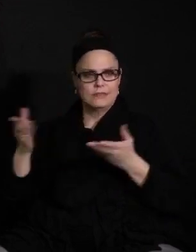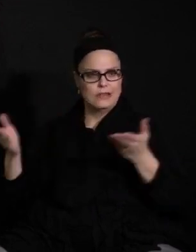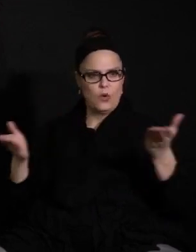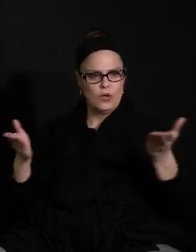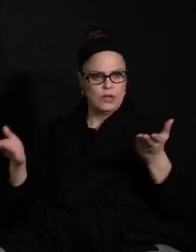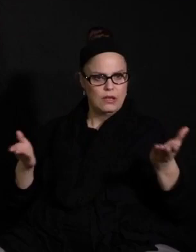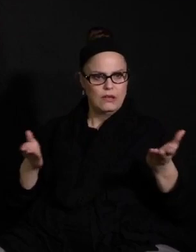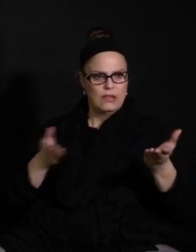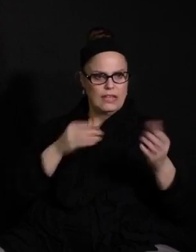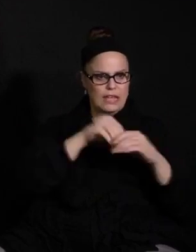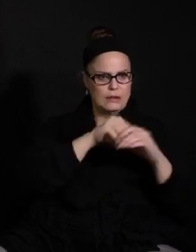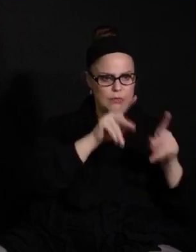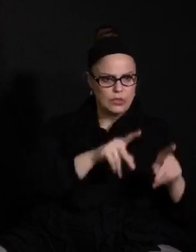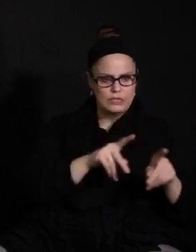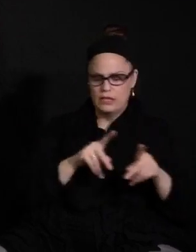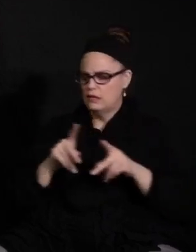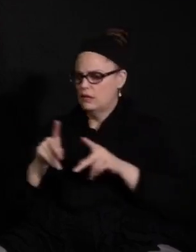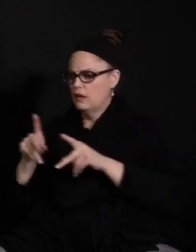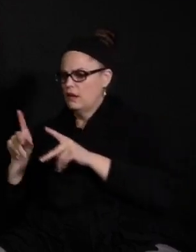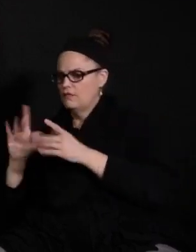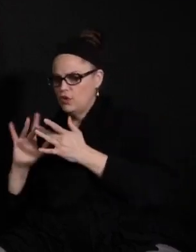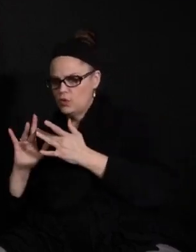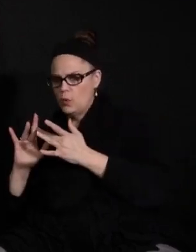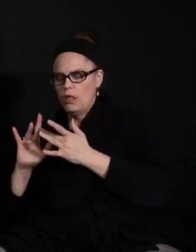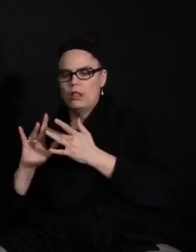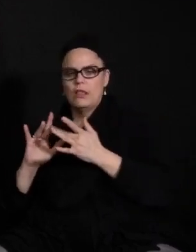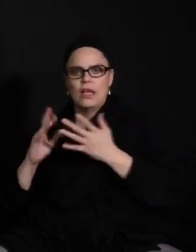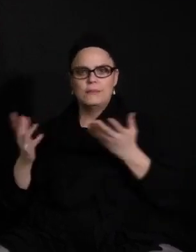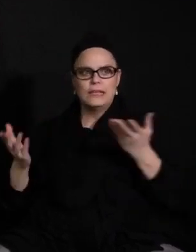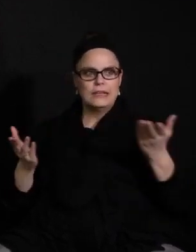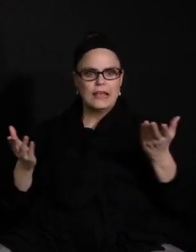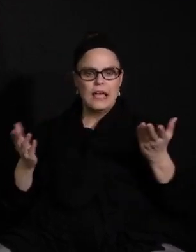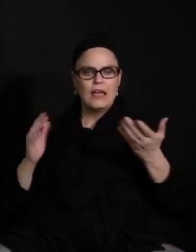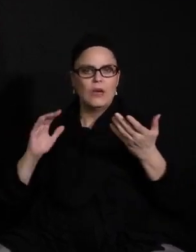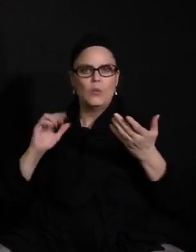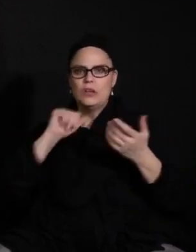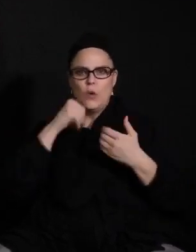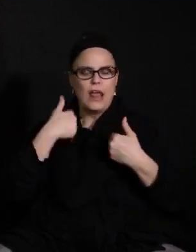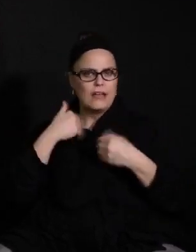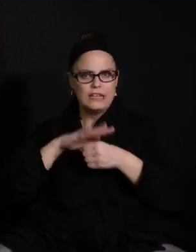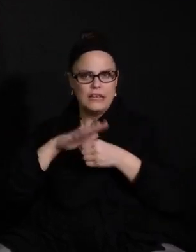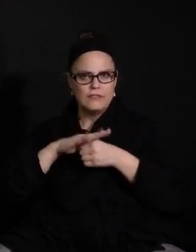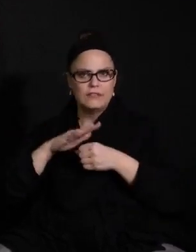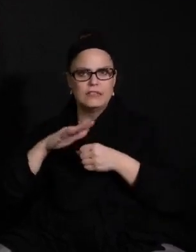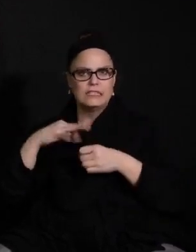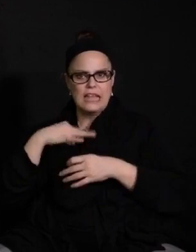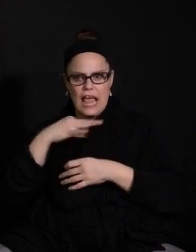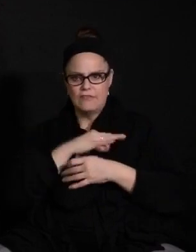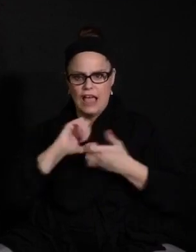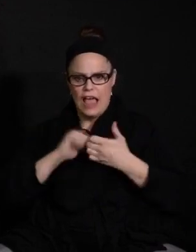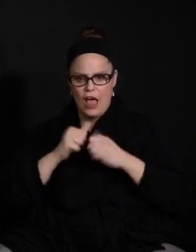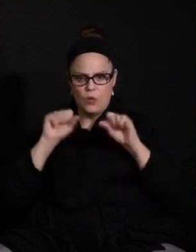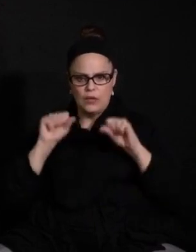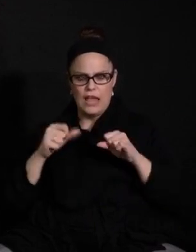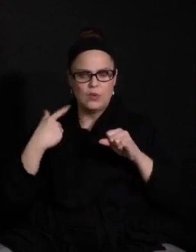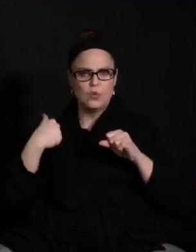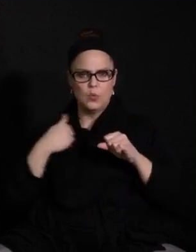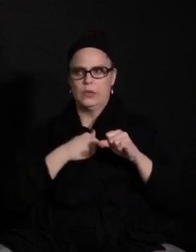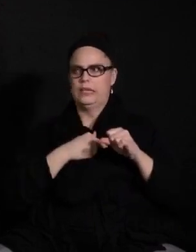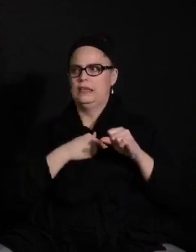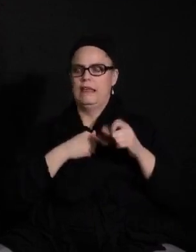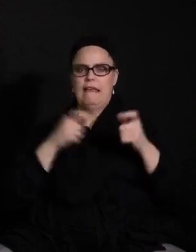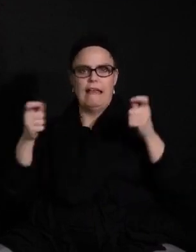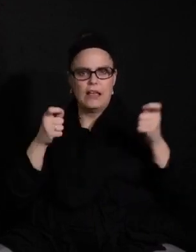both. How do we meet the IP minutes of special education students when they're staying virtual? And how do we handle the situation if we do not have enough